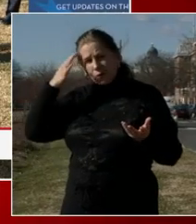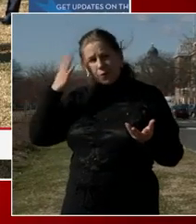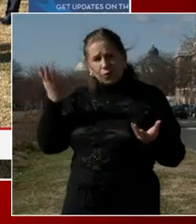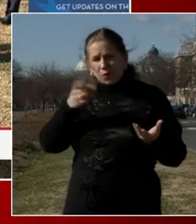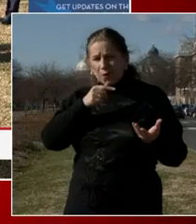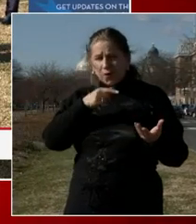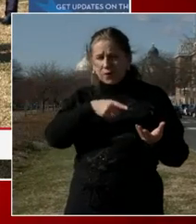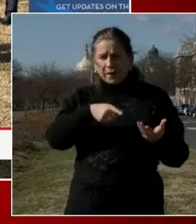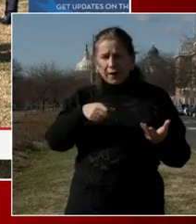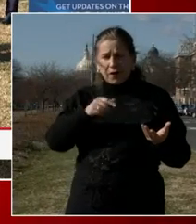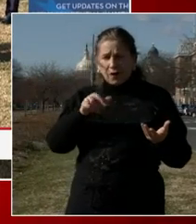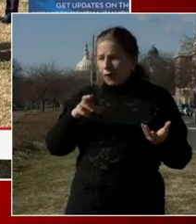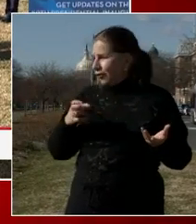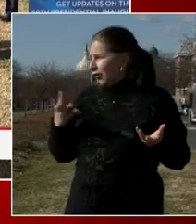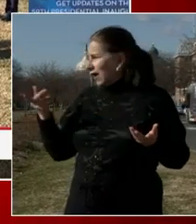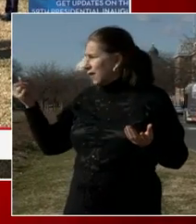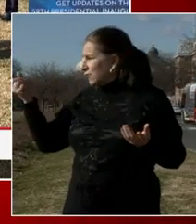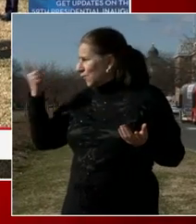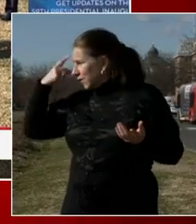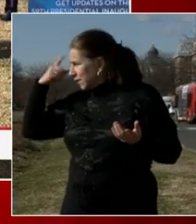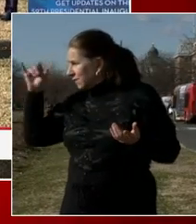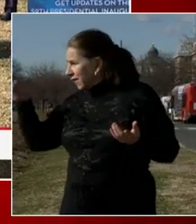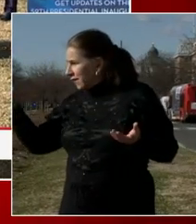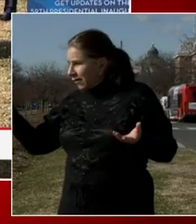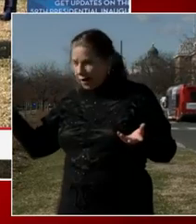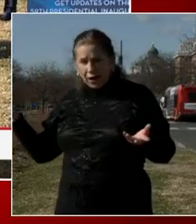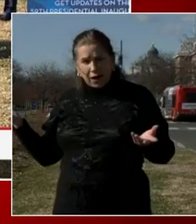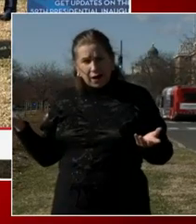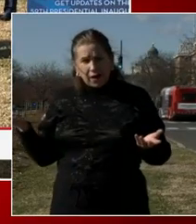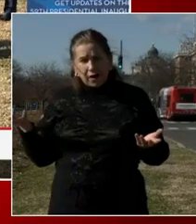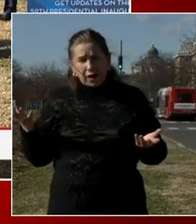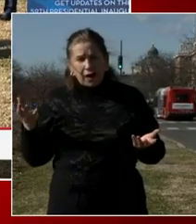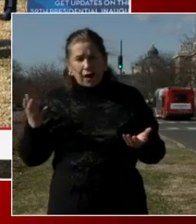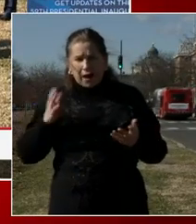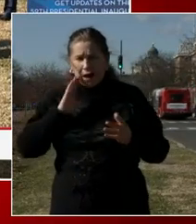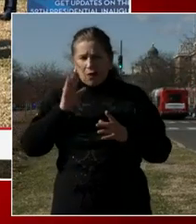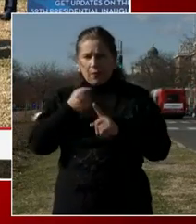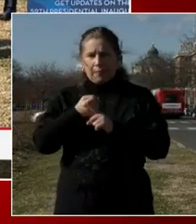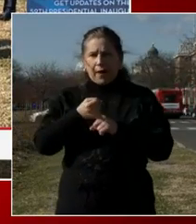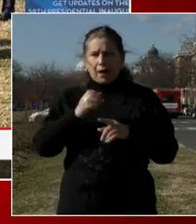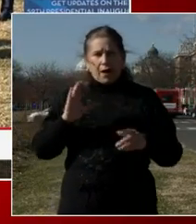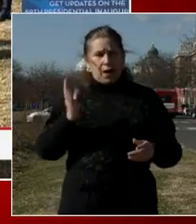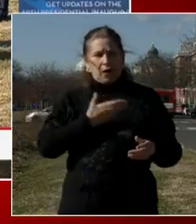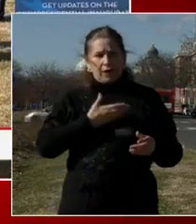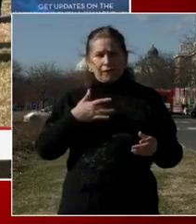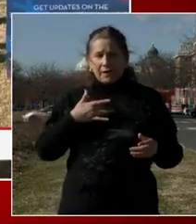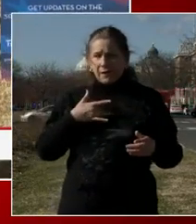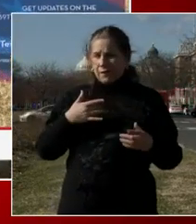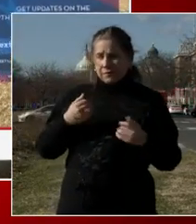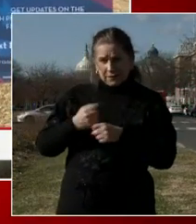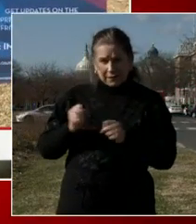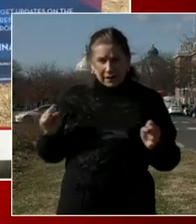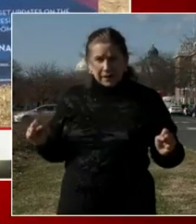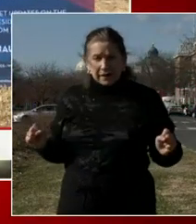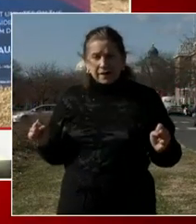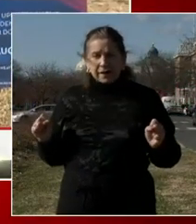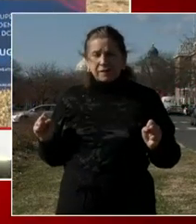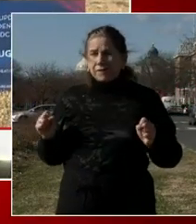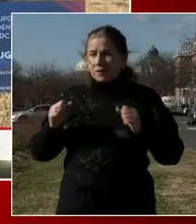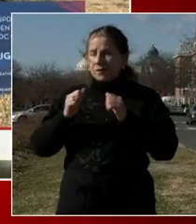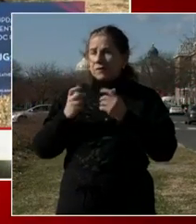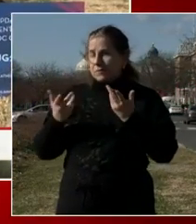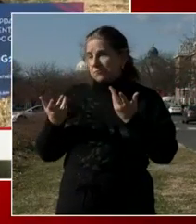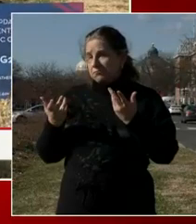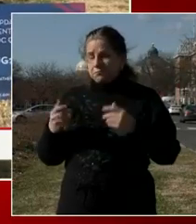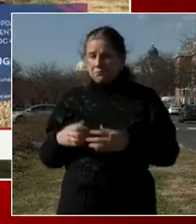thoughts that now this vetting process has uncovered at least two members that they found problematic. Okay, thank you for the question mark. So